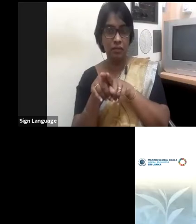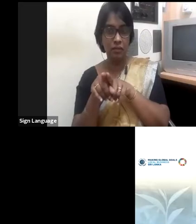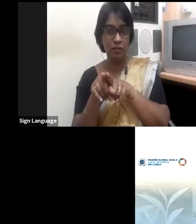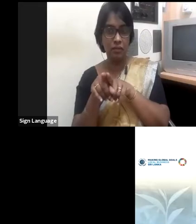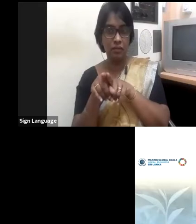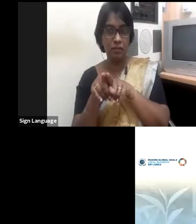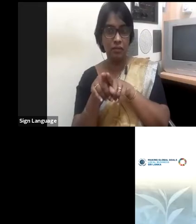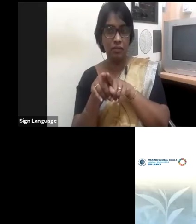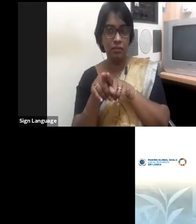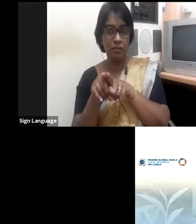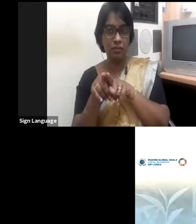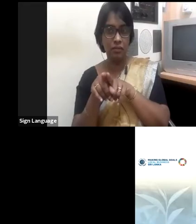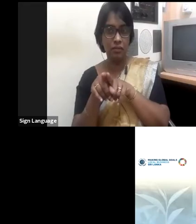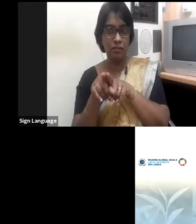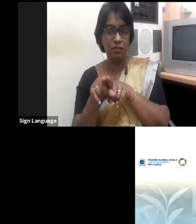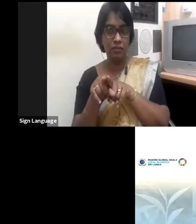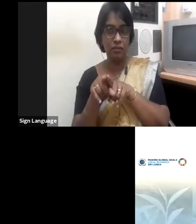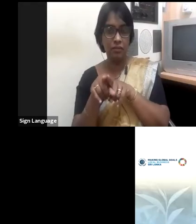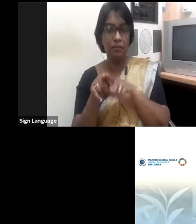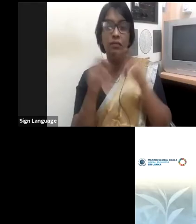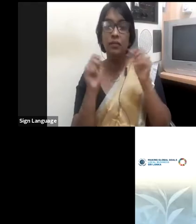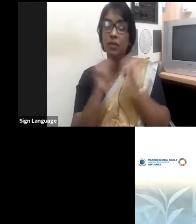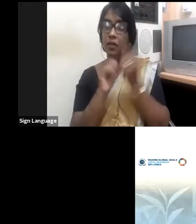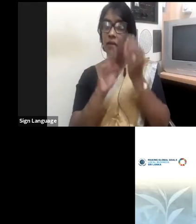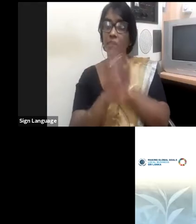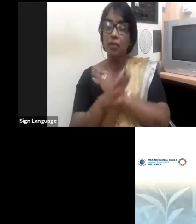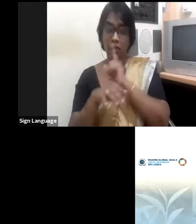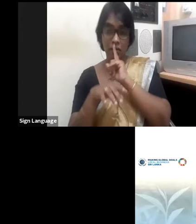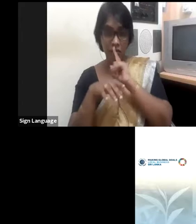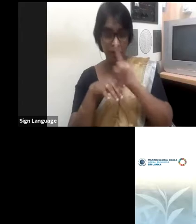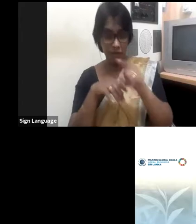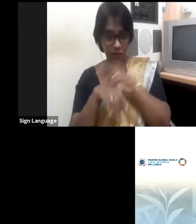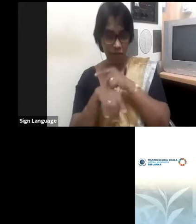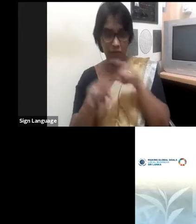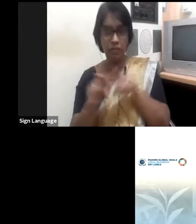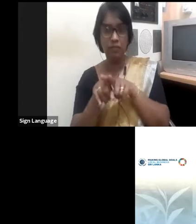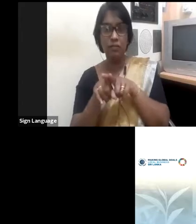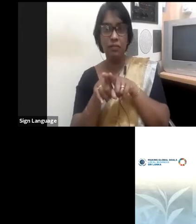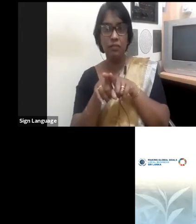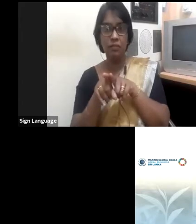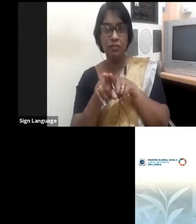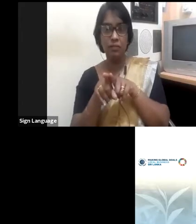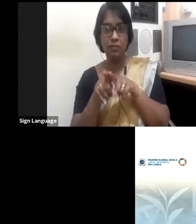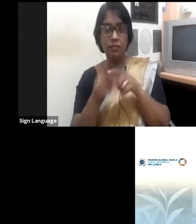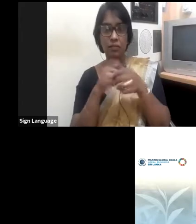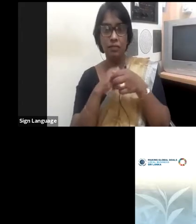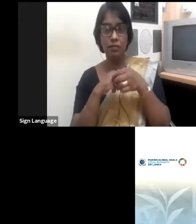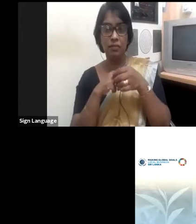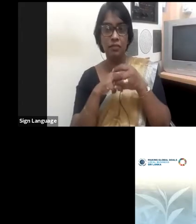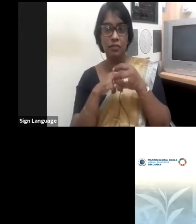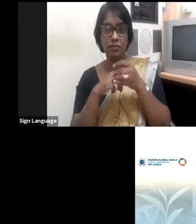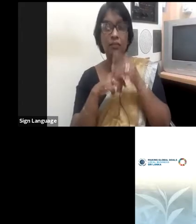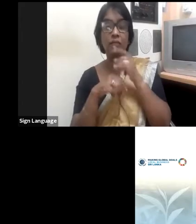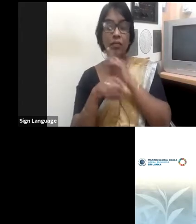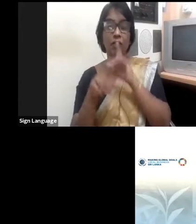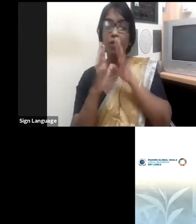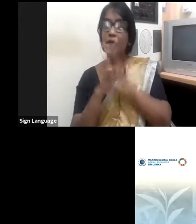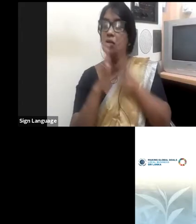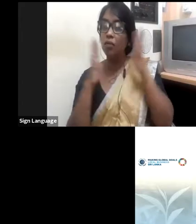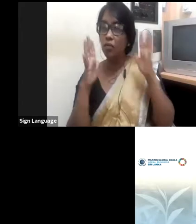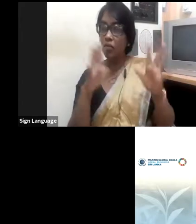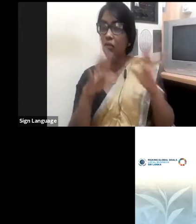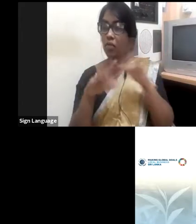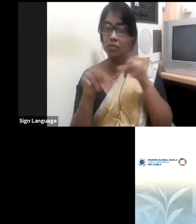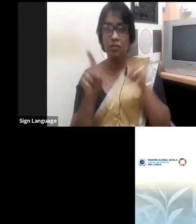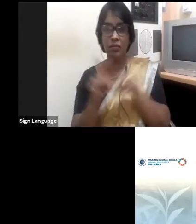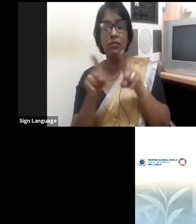members talked about, is pretty much a no-brain. Quite a lot of reports, quite a lot of insights,